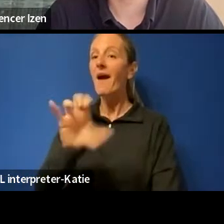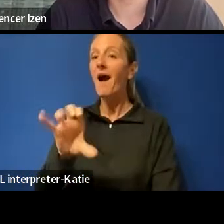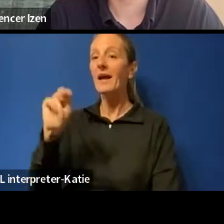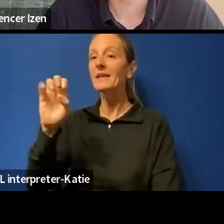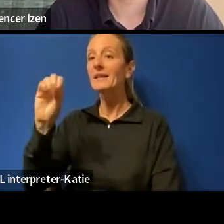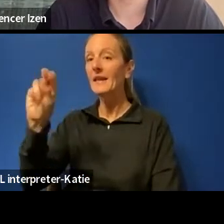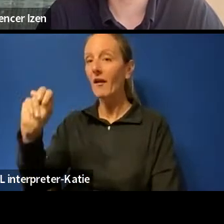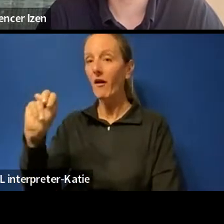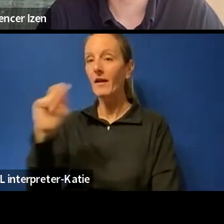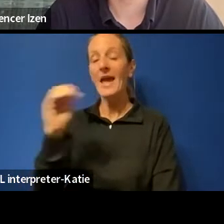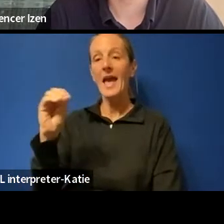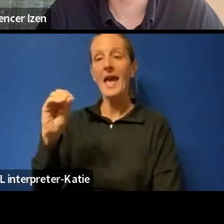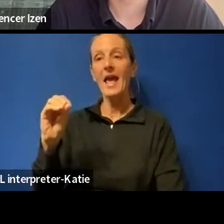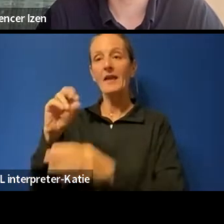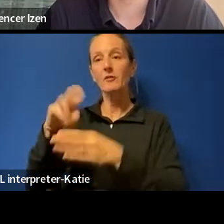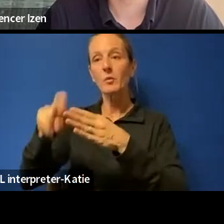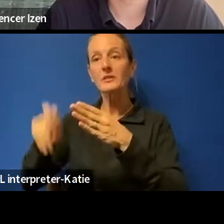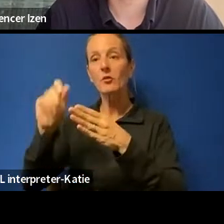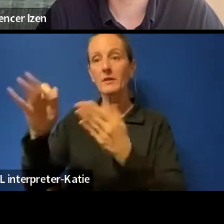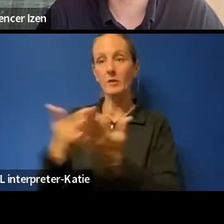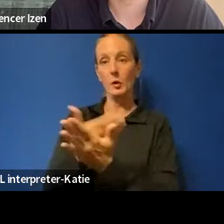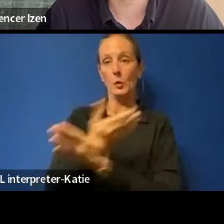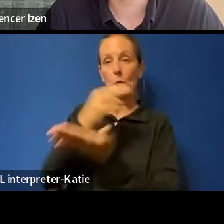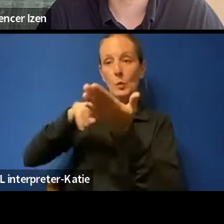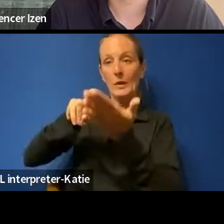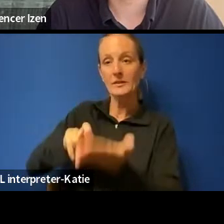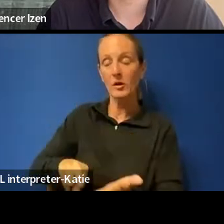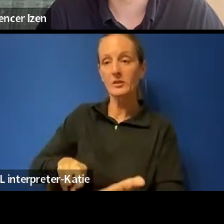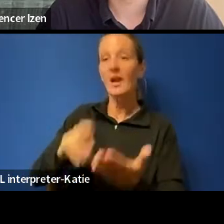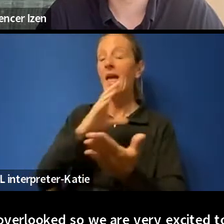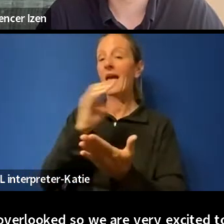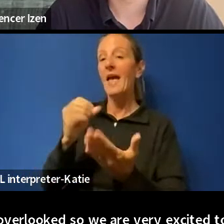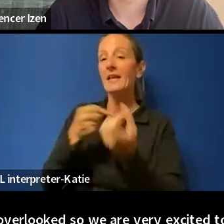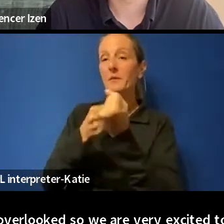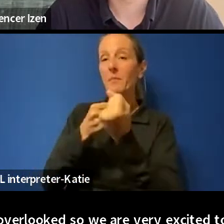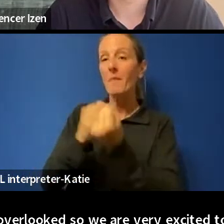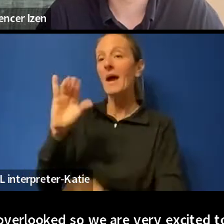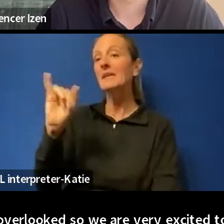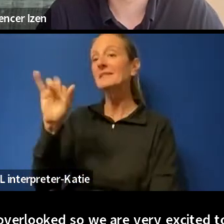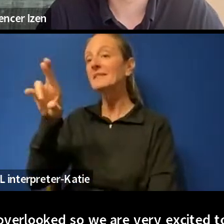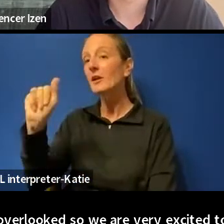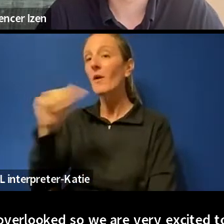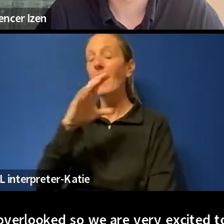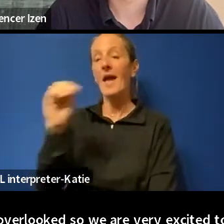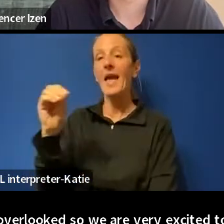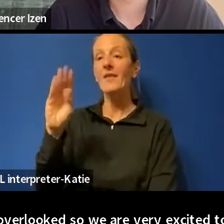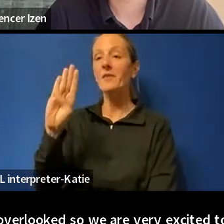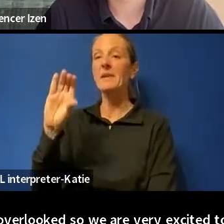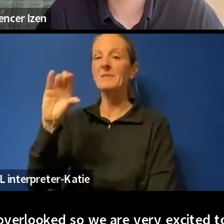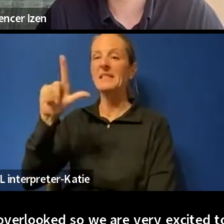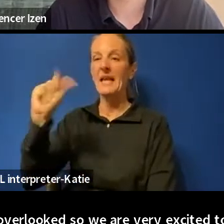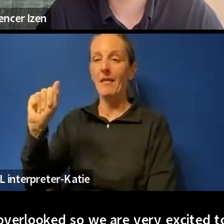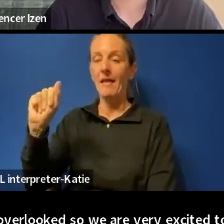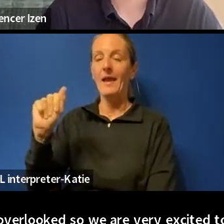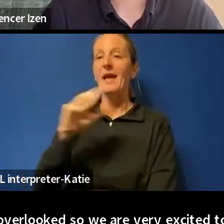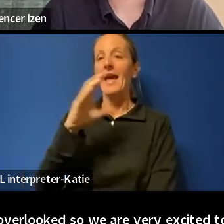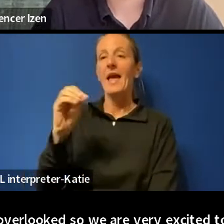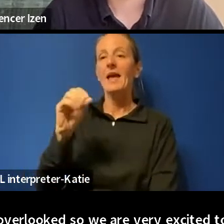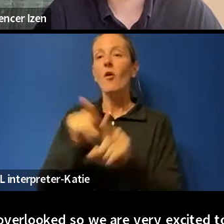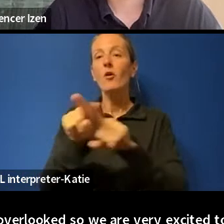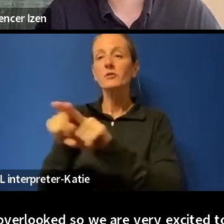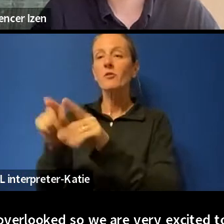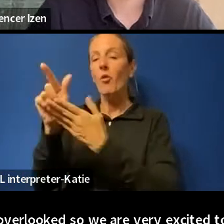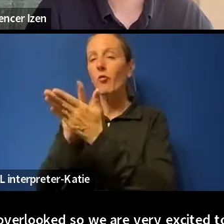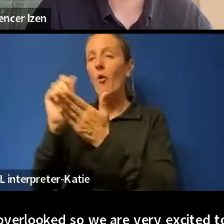new research conducted by the BCCLA and supported by CIRA and the Law Foundation of Ontario. We hope that you will enjoy